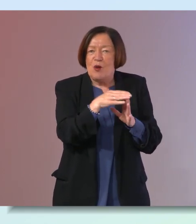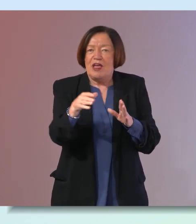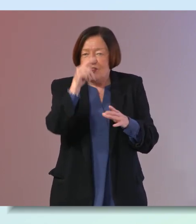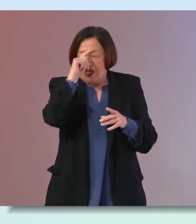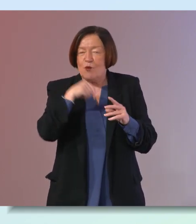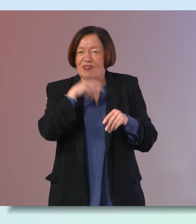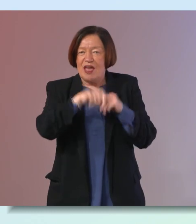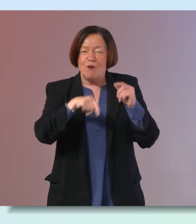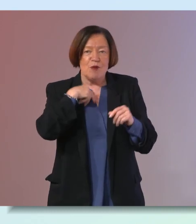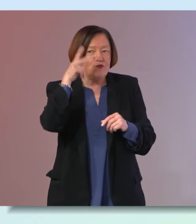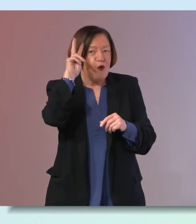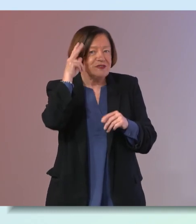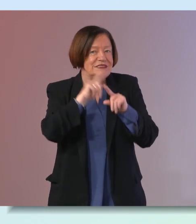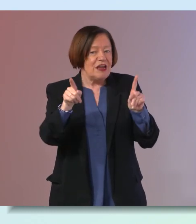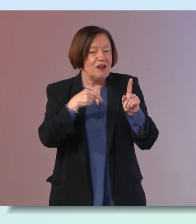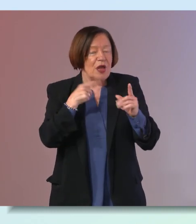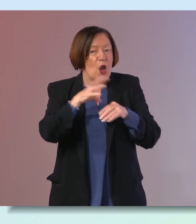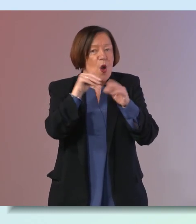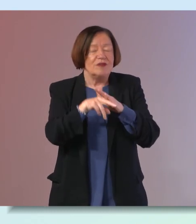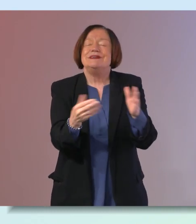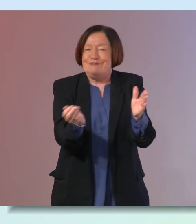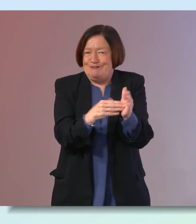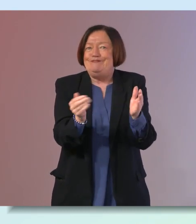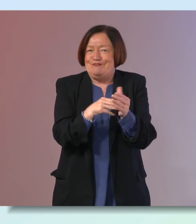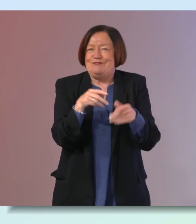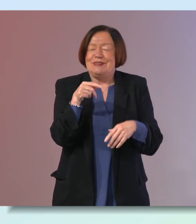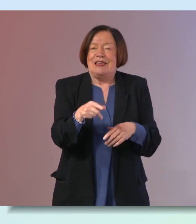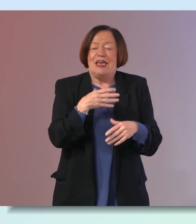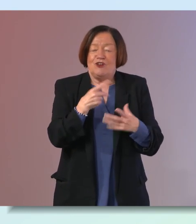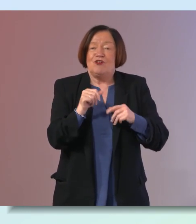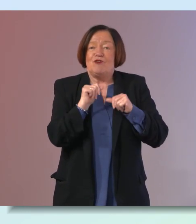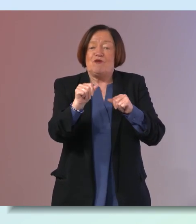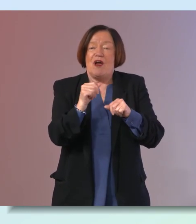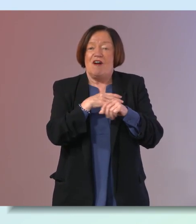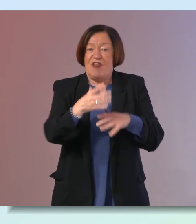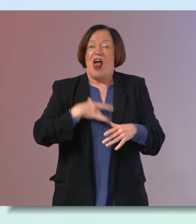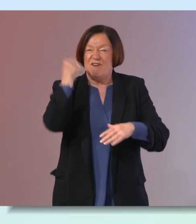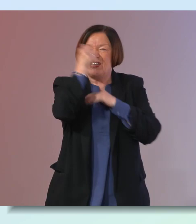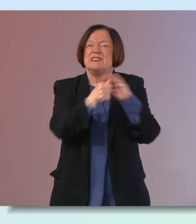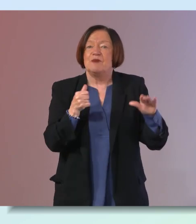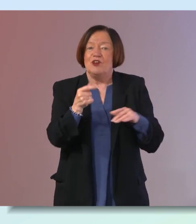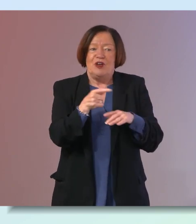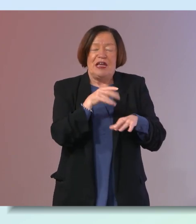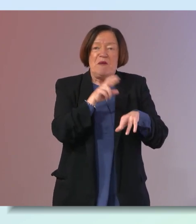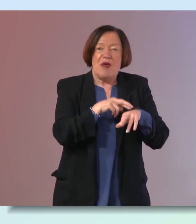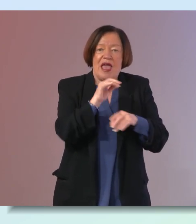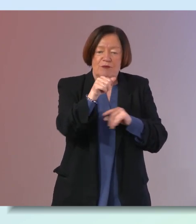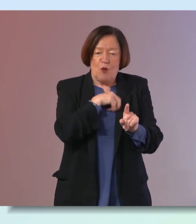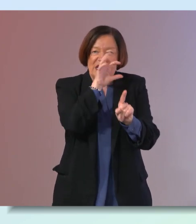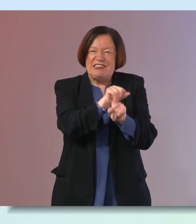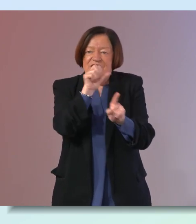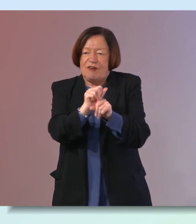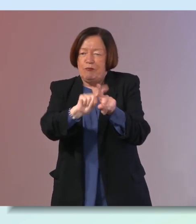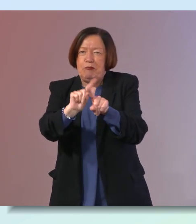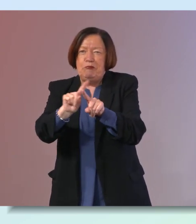process differently as we get older absolutely i mean part of it's just driven by the accumulation of life experiences and we get better at identifying things